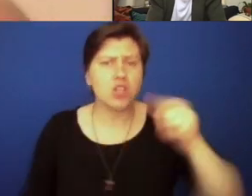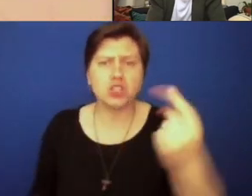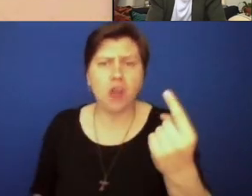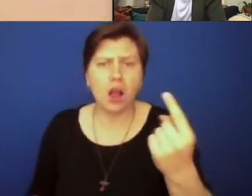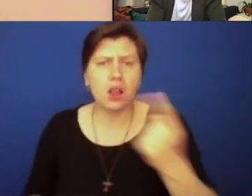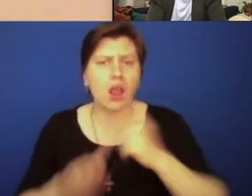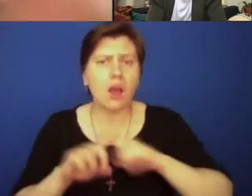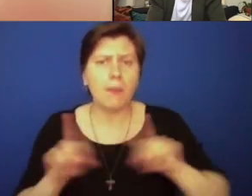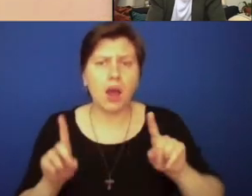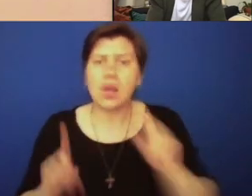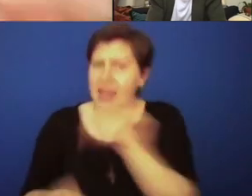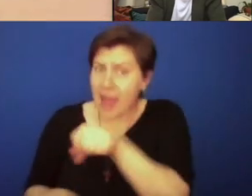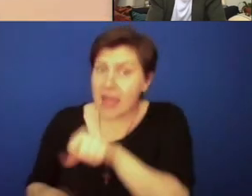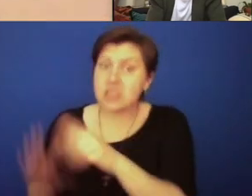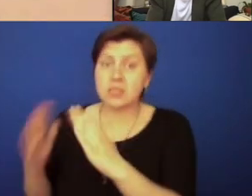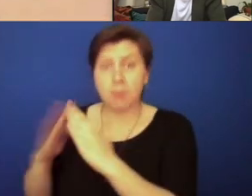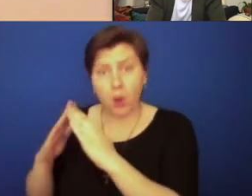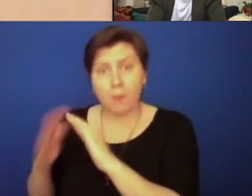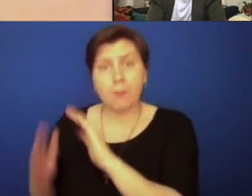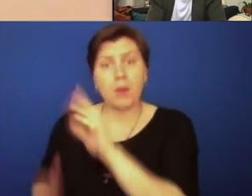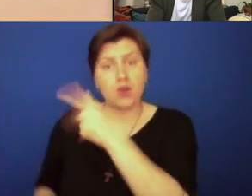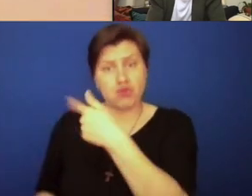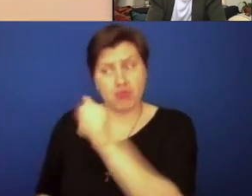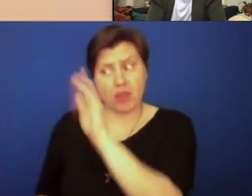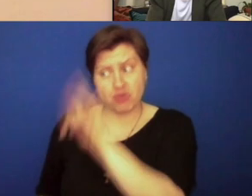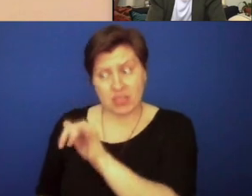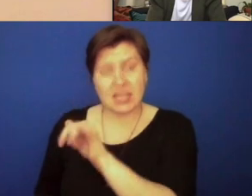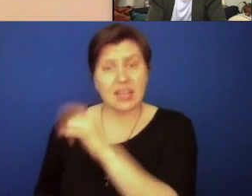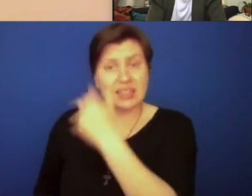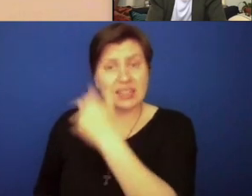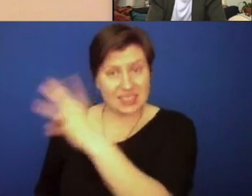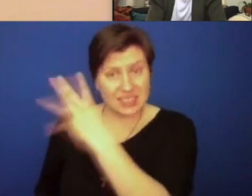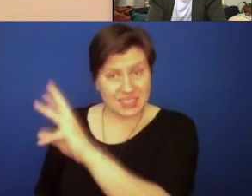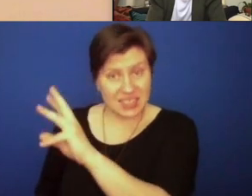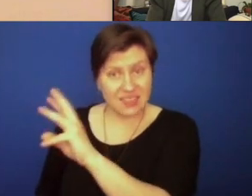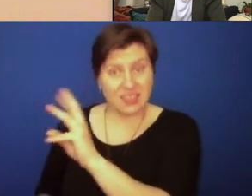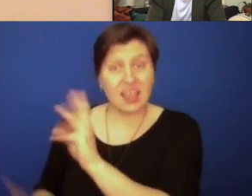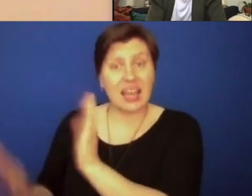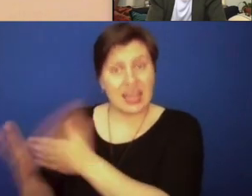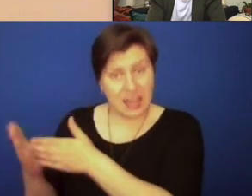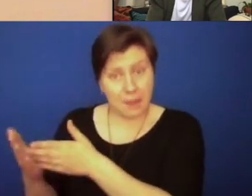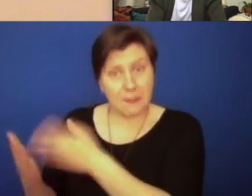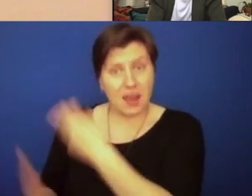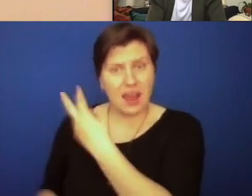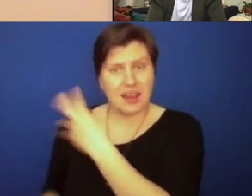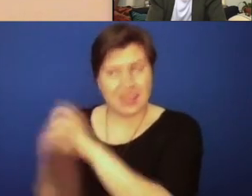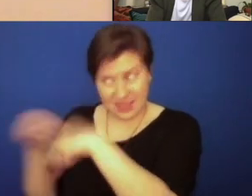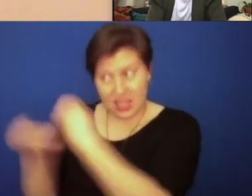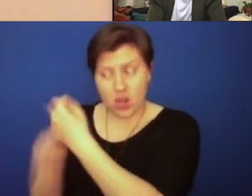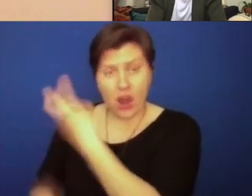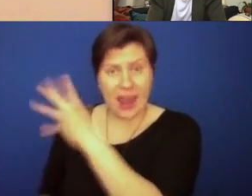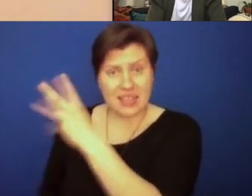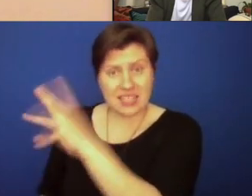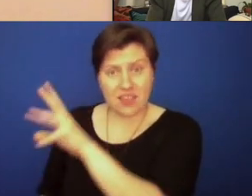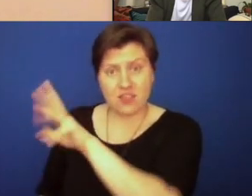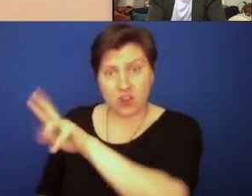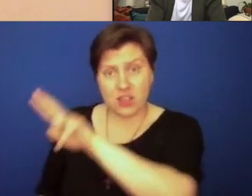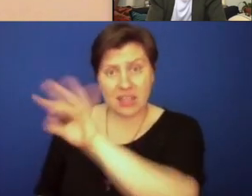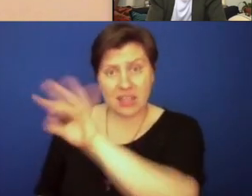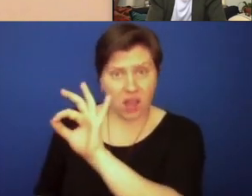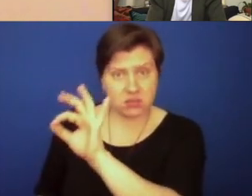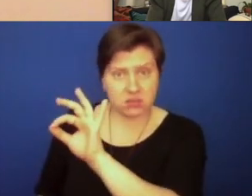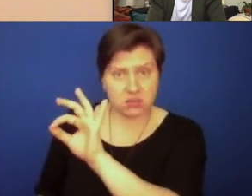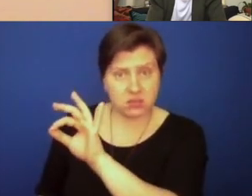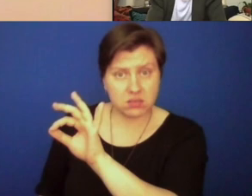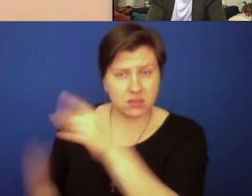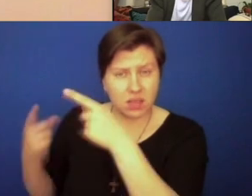but the reality is yes, Pope Gregory the 16th does condemn the slave trade in 1839. It's important to remember